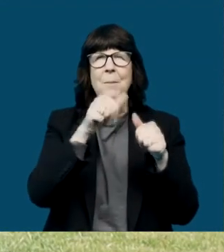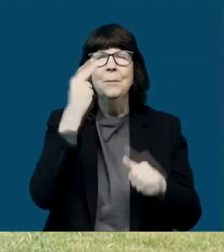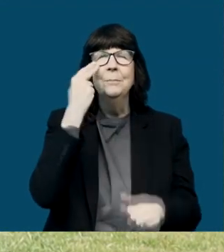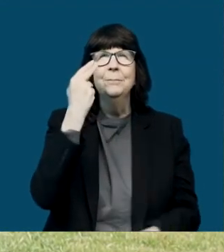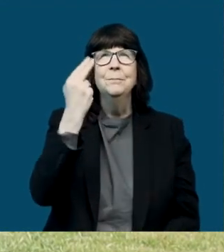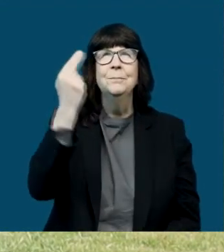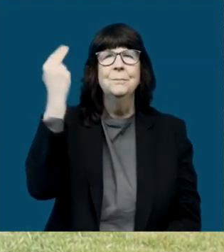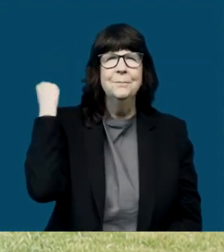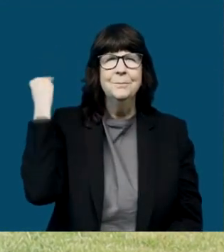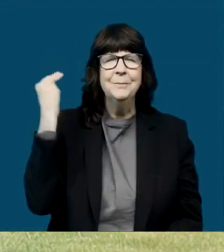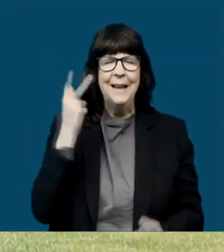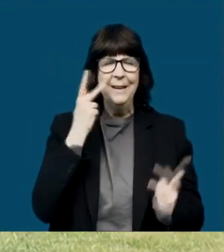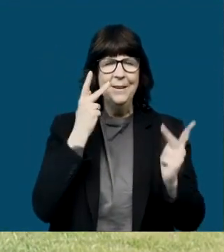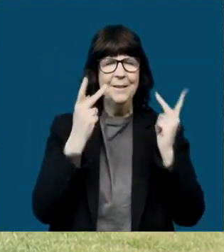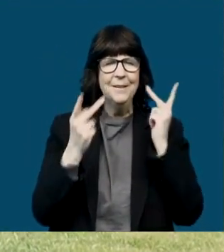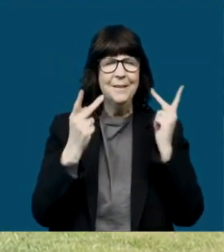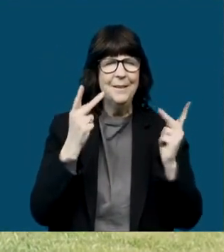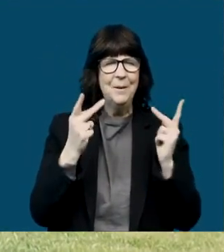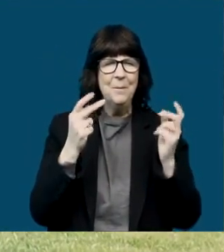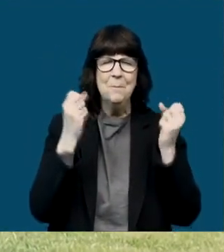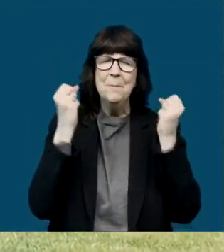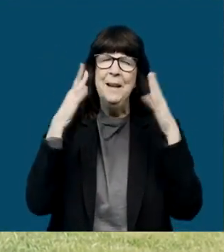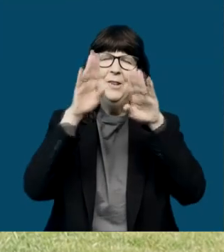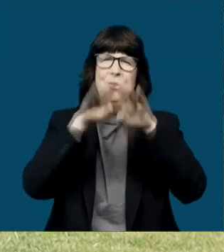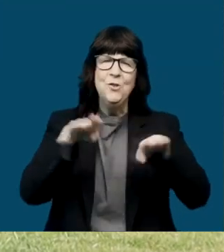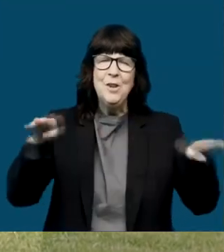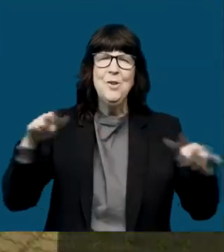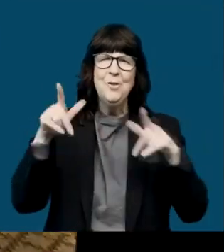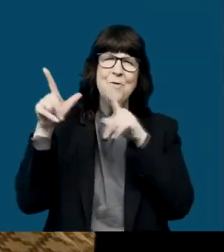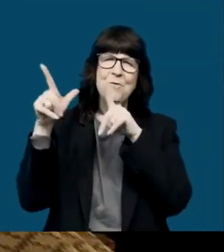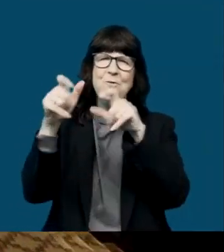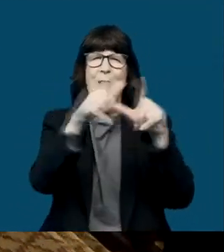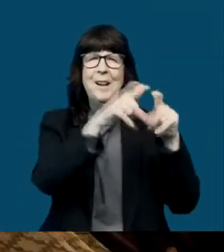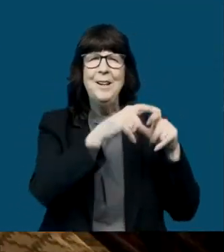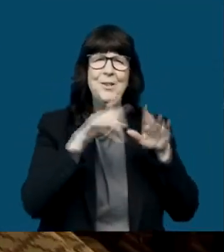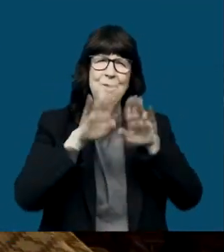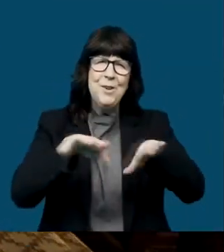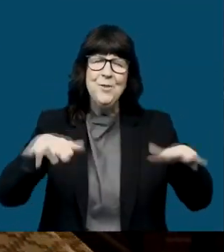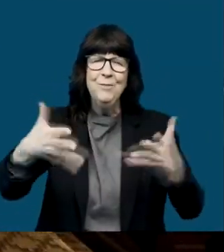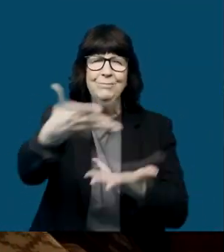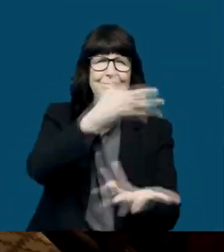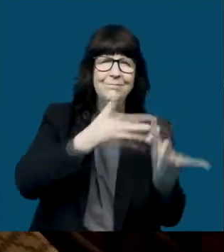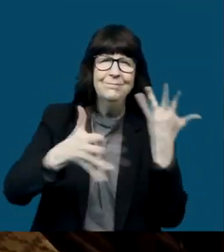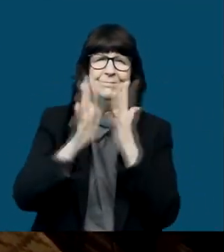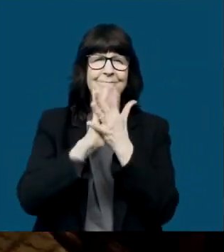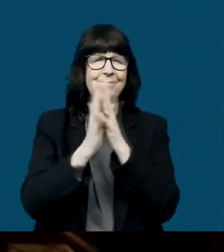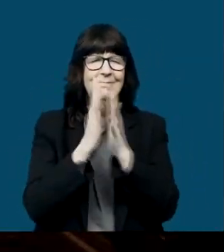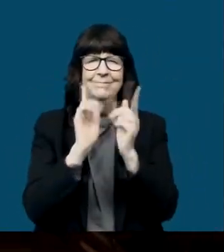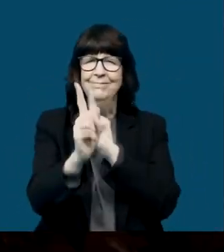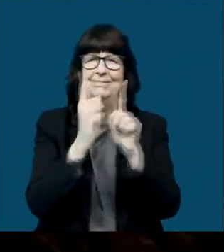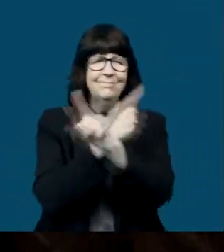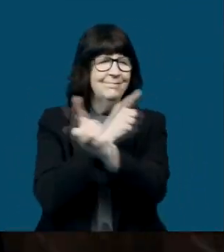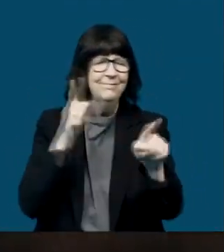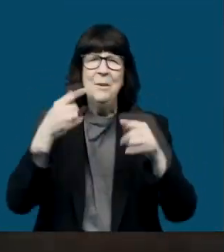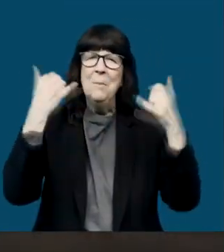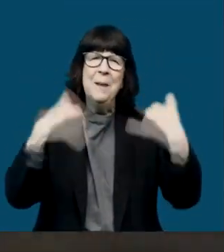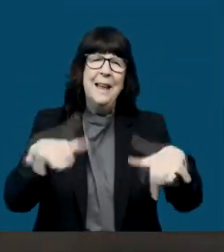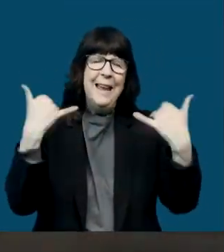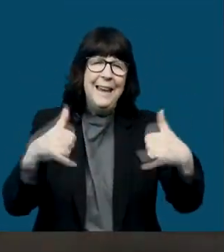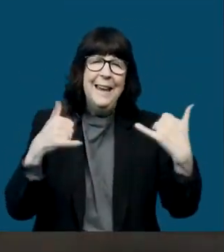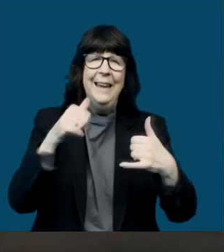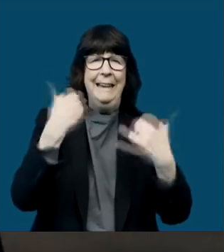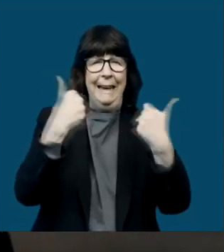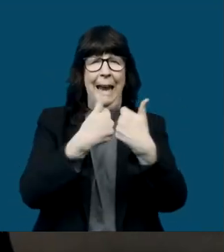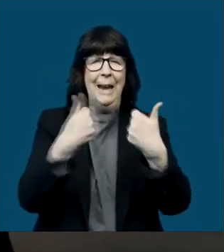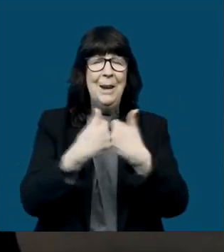I remember children running all over through the stairs around the